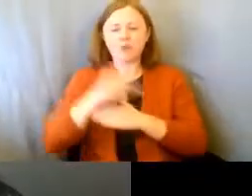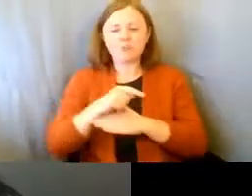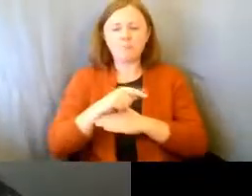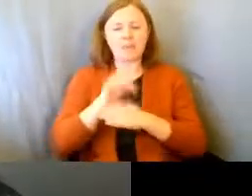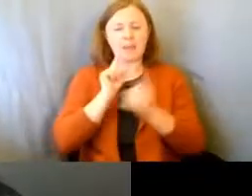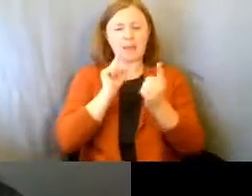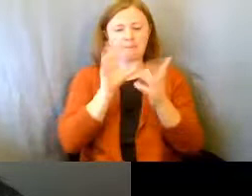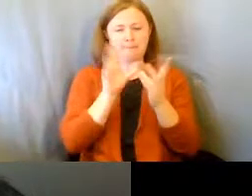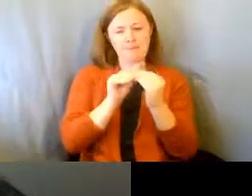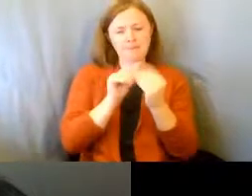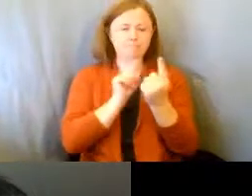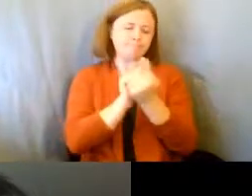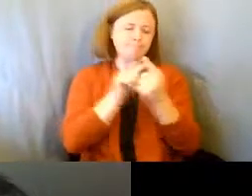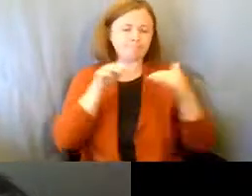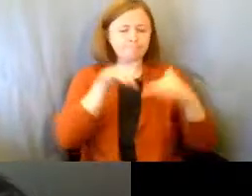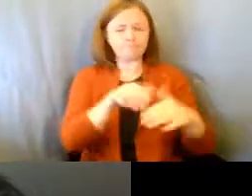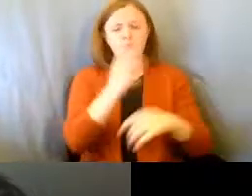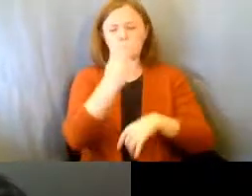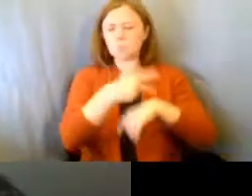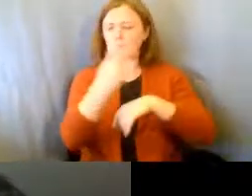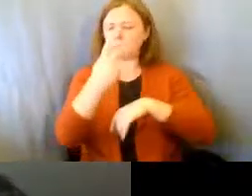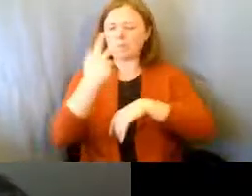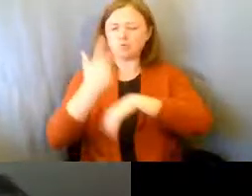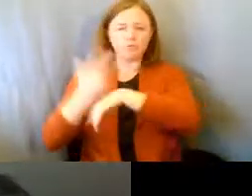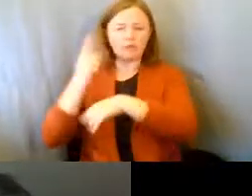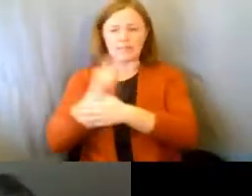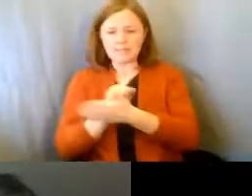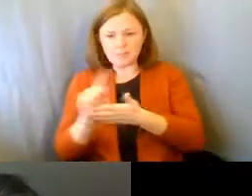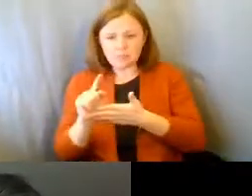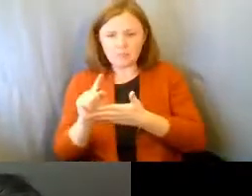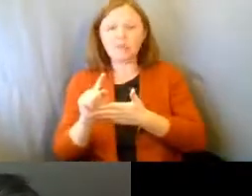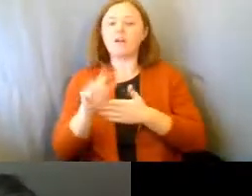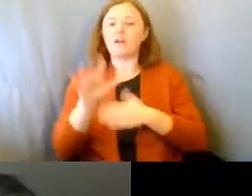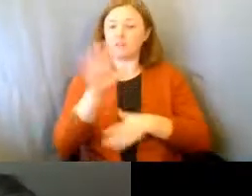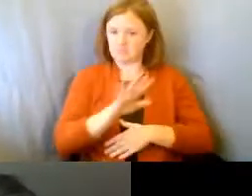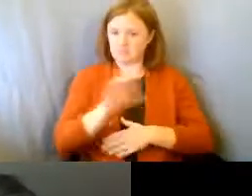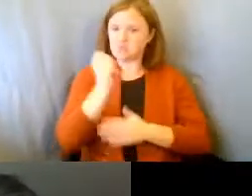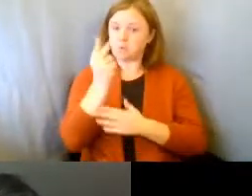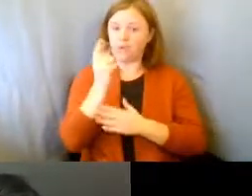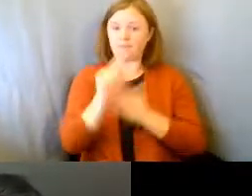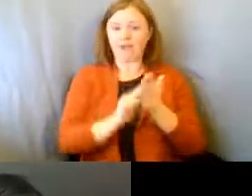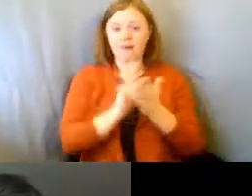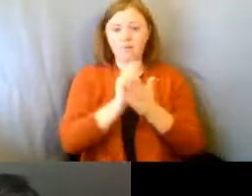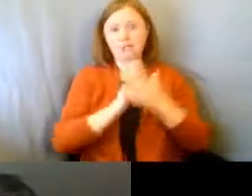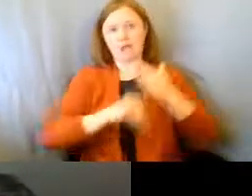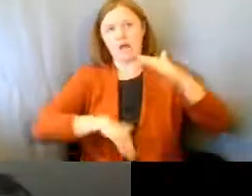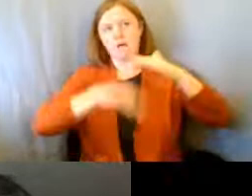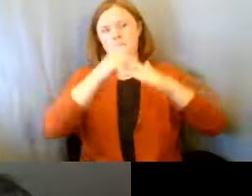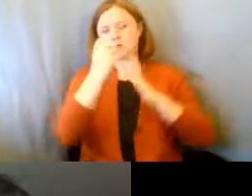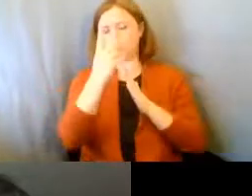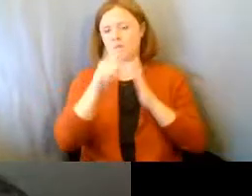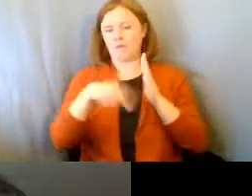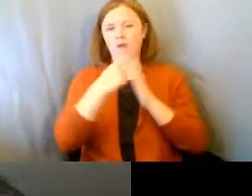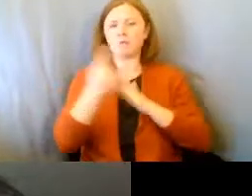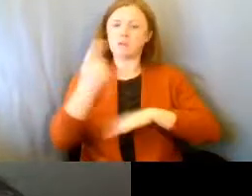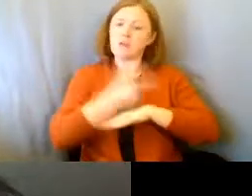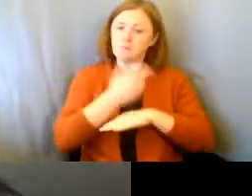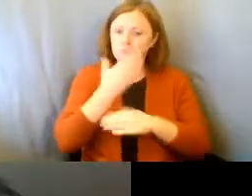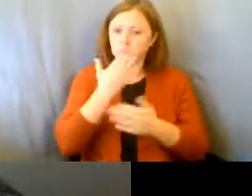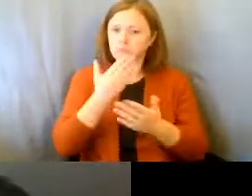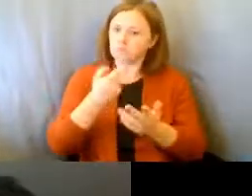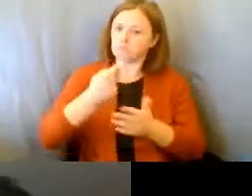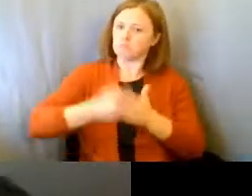three days a week. And it was up to 12 hours a day. And it really was fairly affordable.